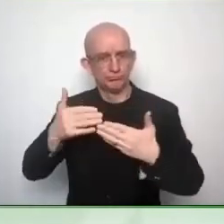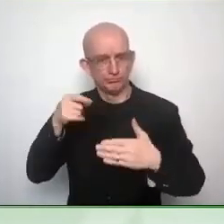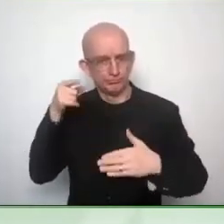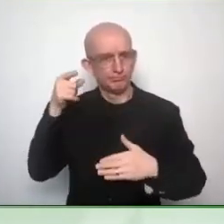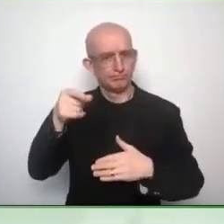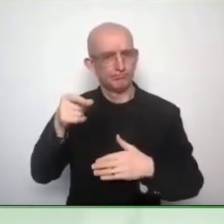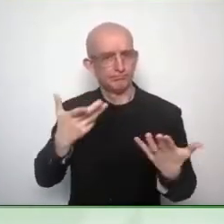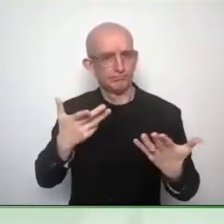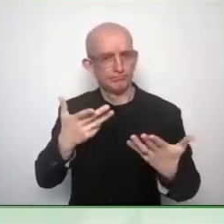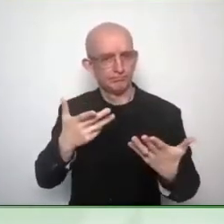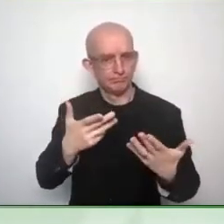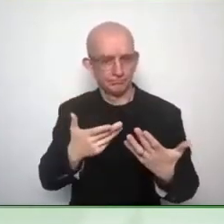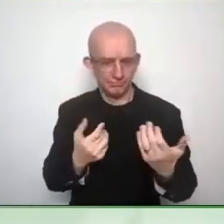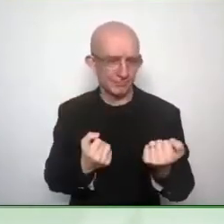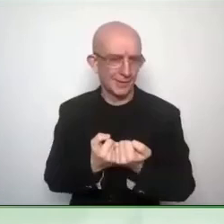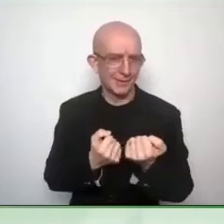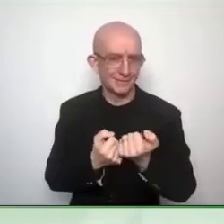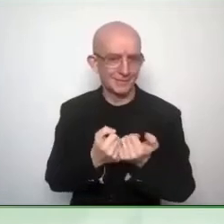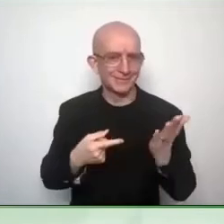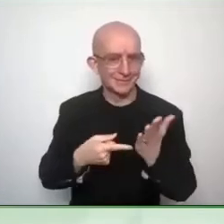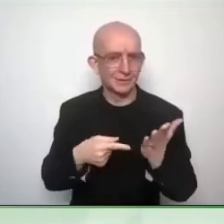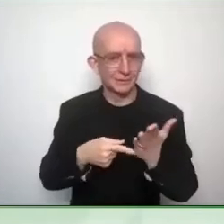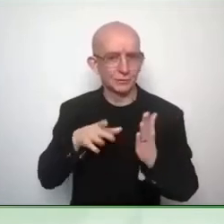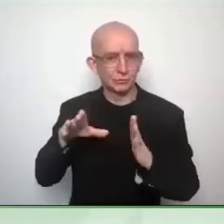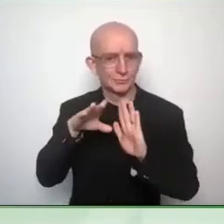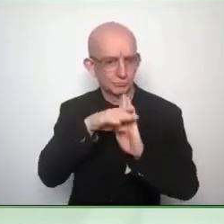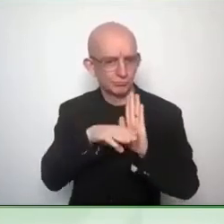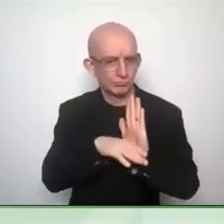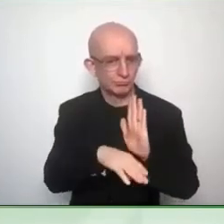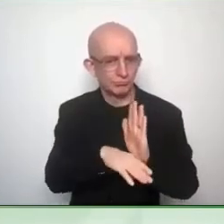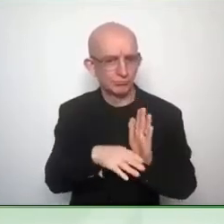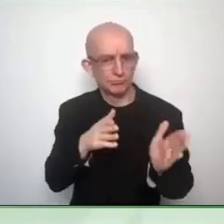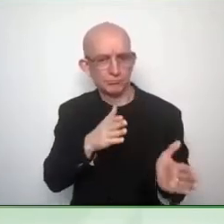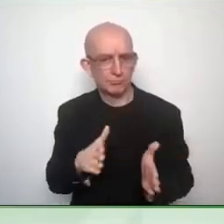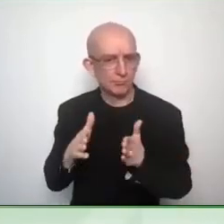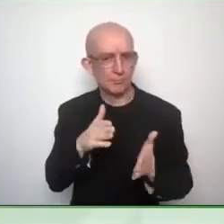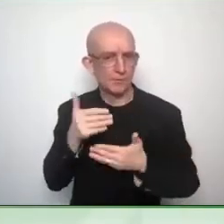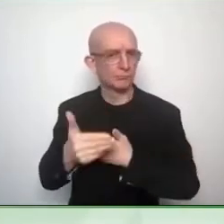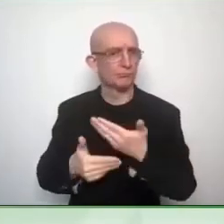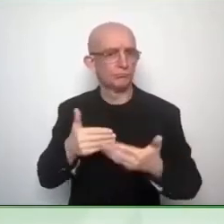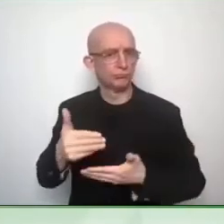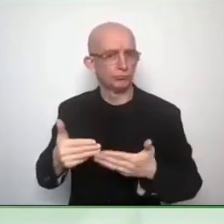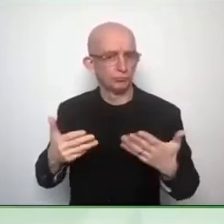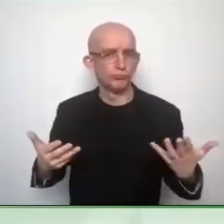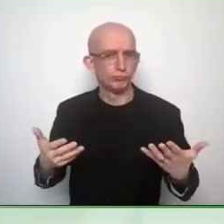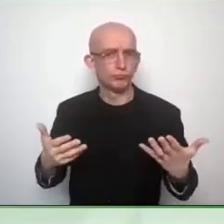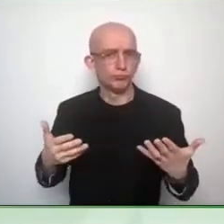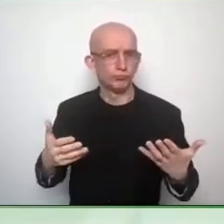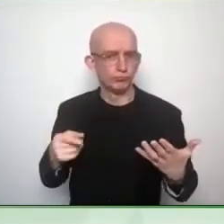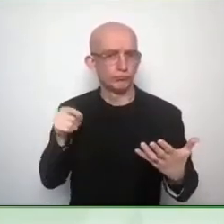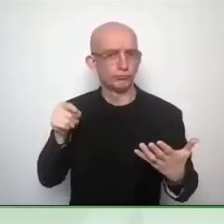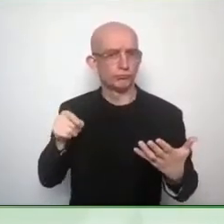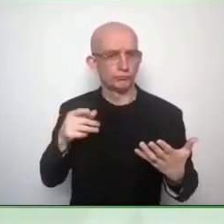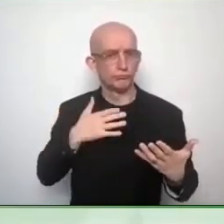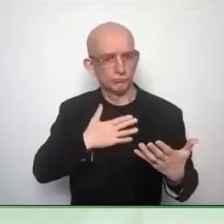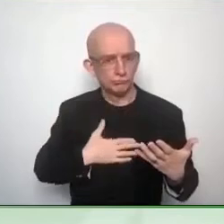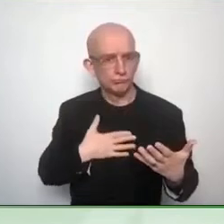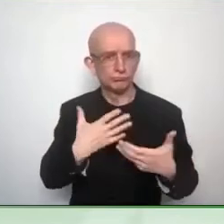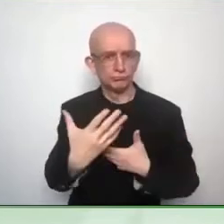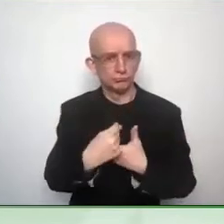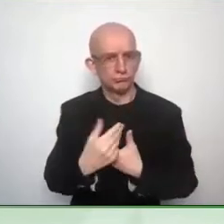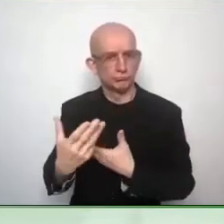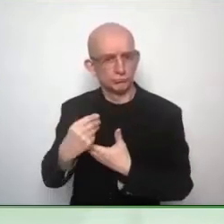participate. So that is becoming something and sort of a characteristics of our conference that you can meet really a lot of people from different fields.